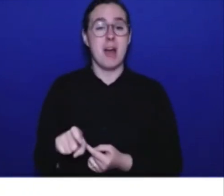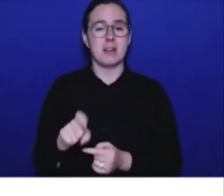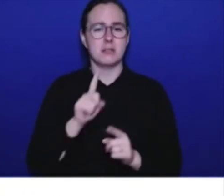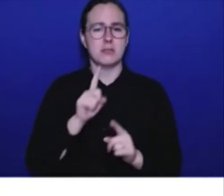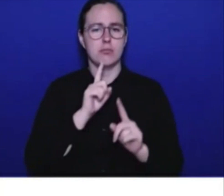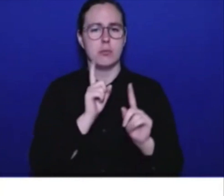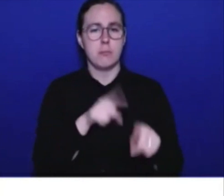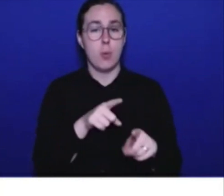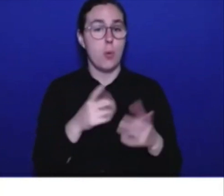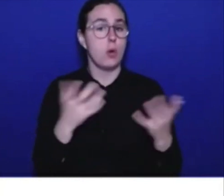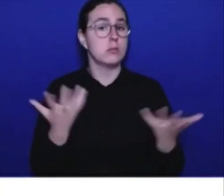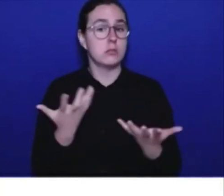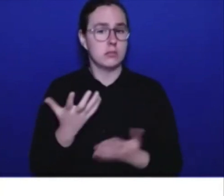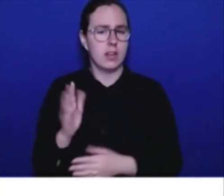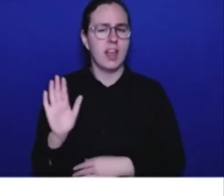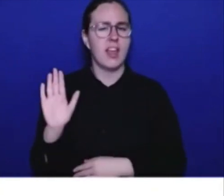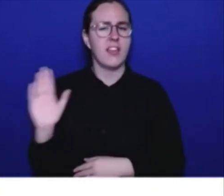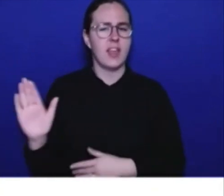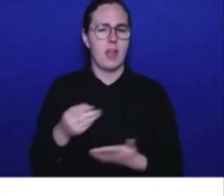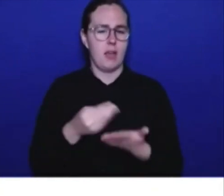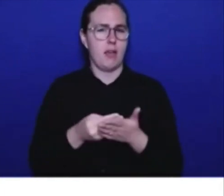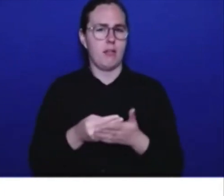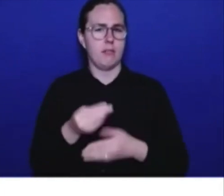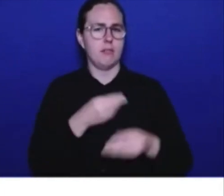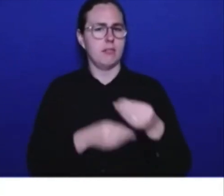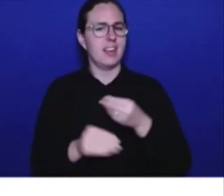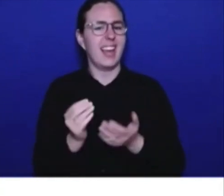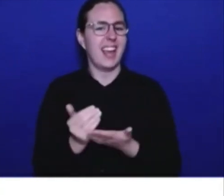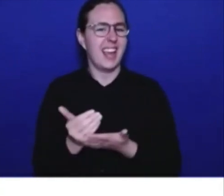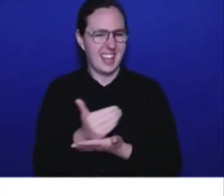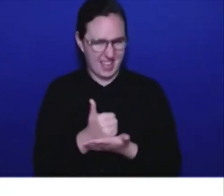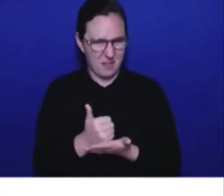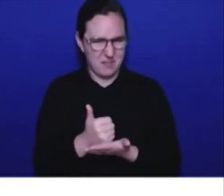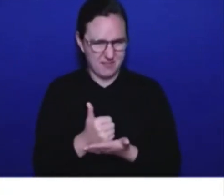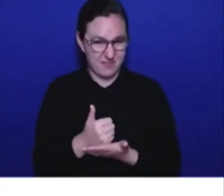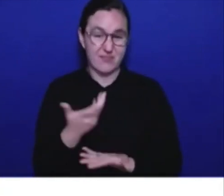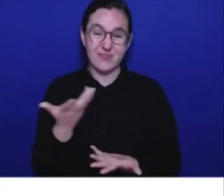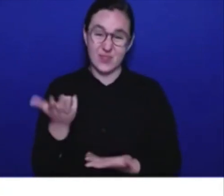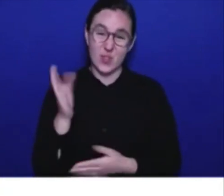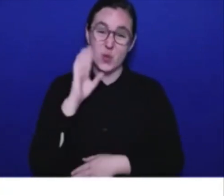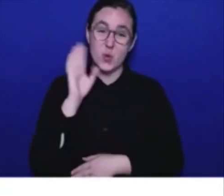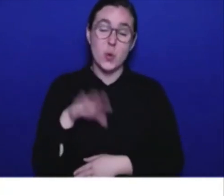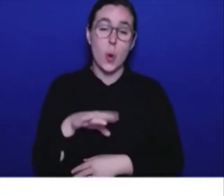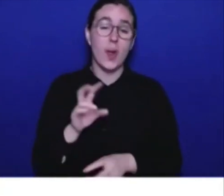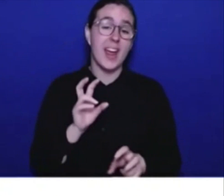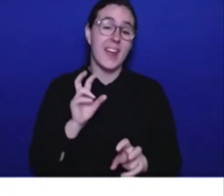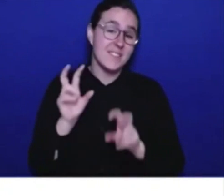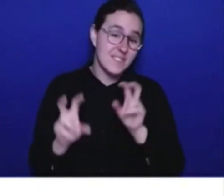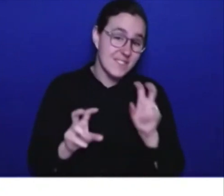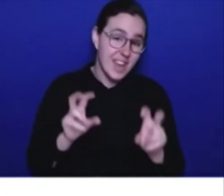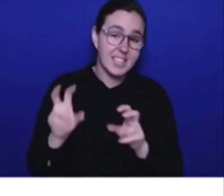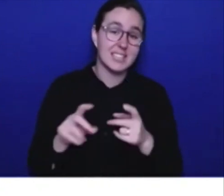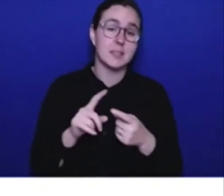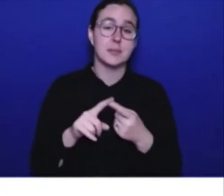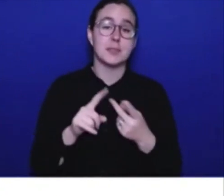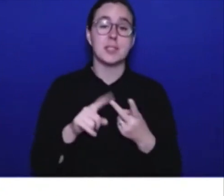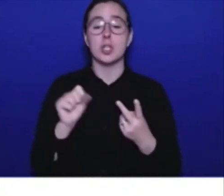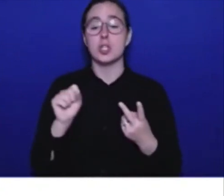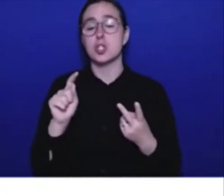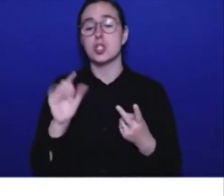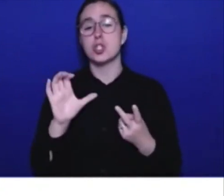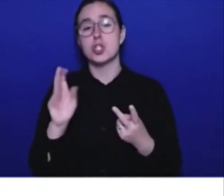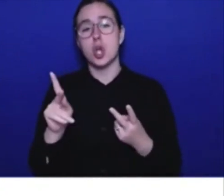investments. And as British Columbians will know, the stock markets and other investment values have taken a significant hit